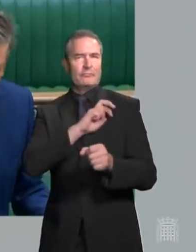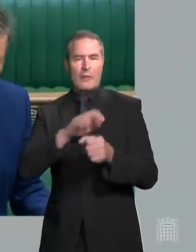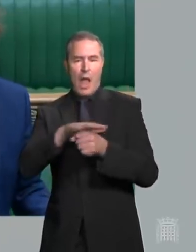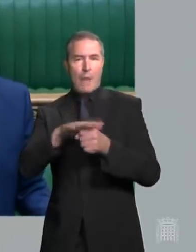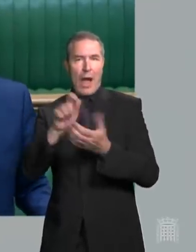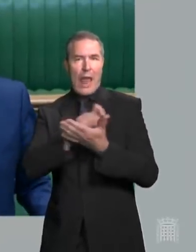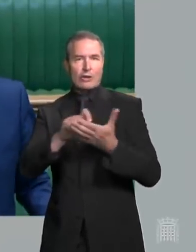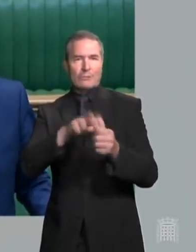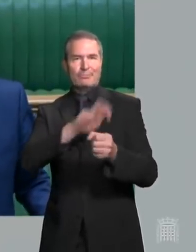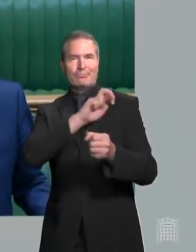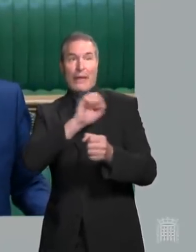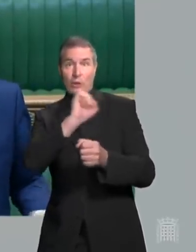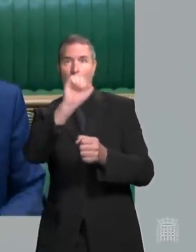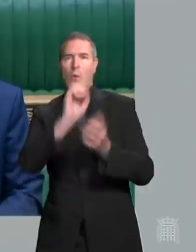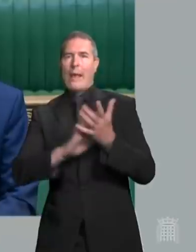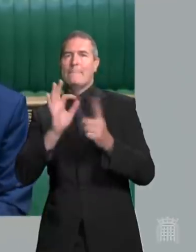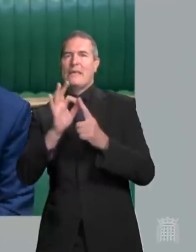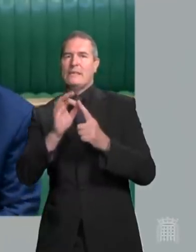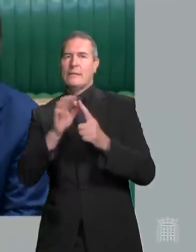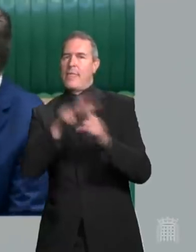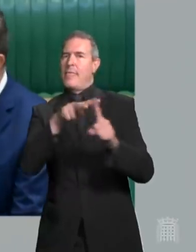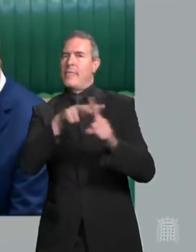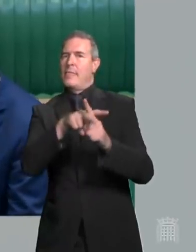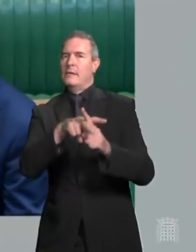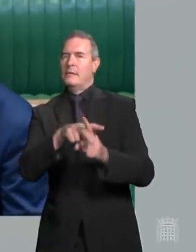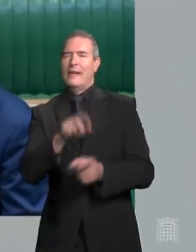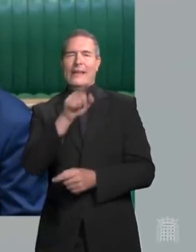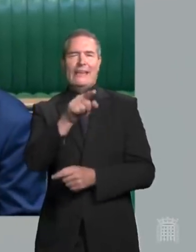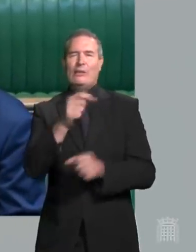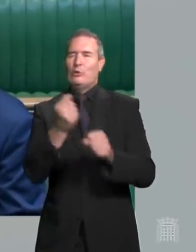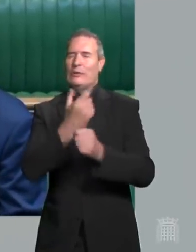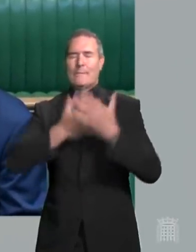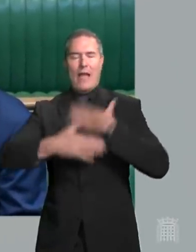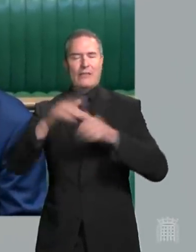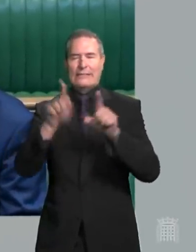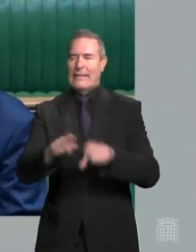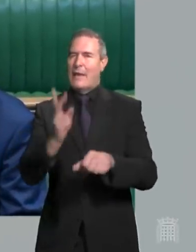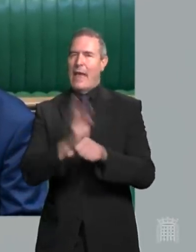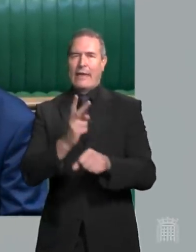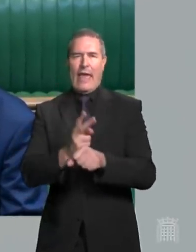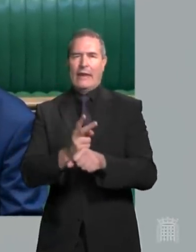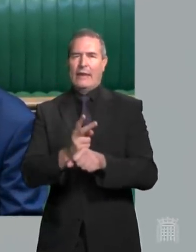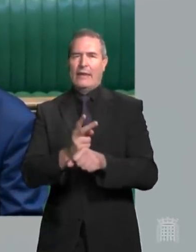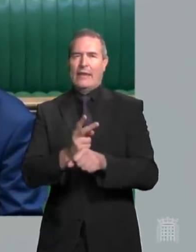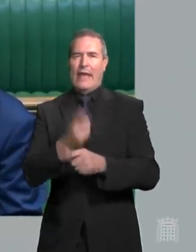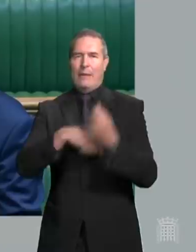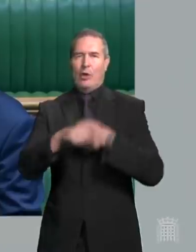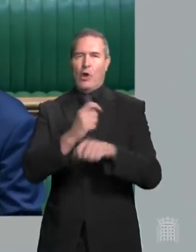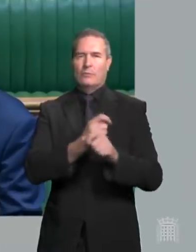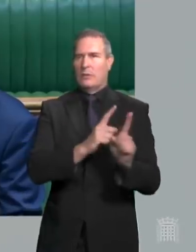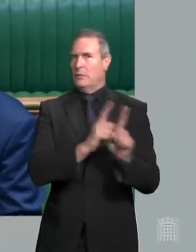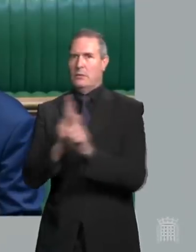And he's getting flack from his own MPs. So he's doing what he always does, crashing over to the other side of the aisle,